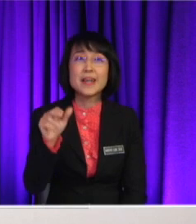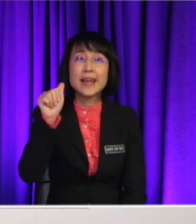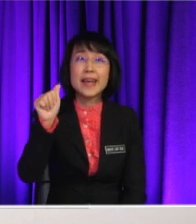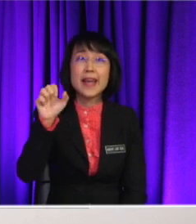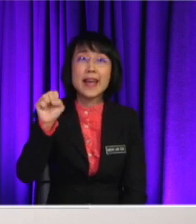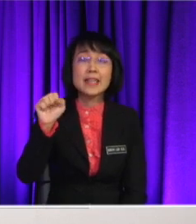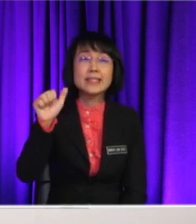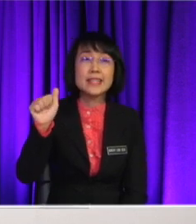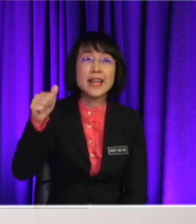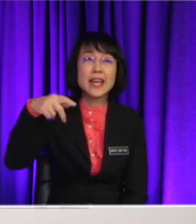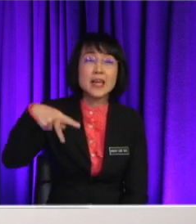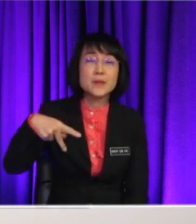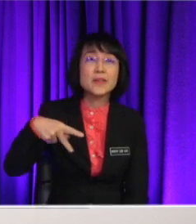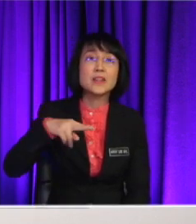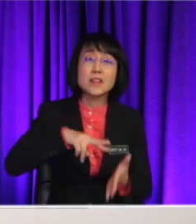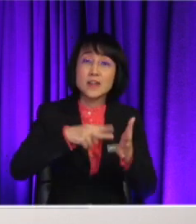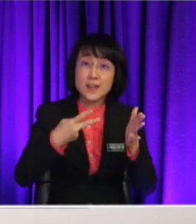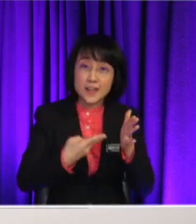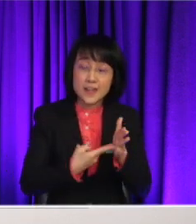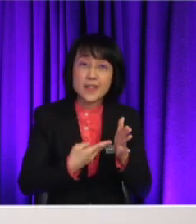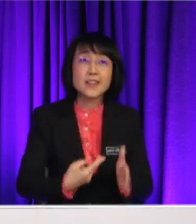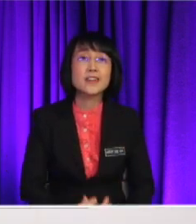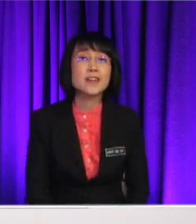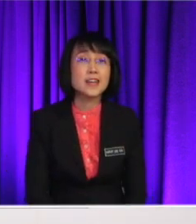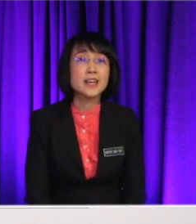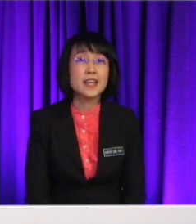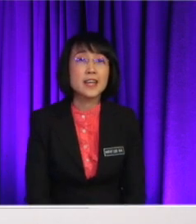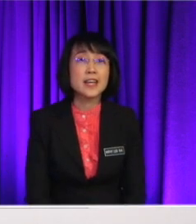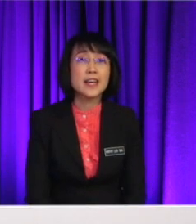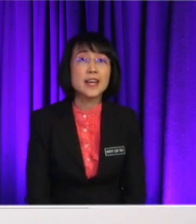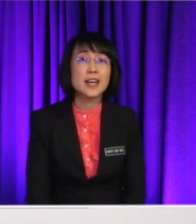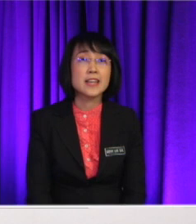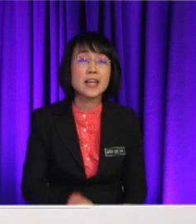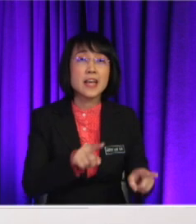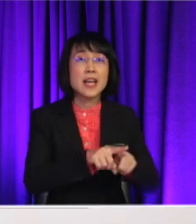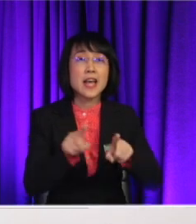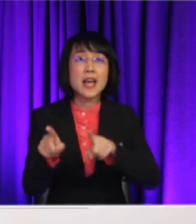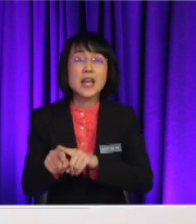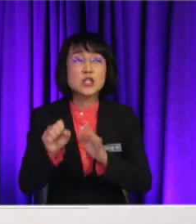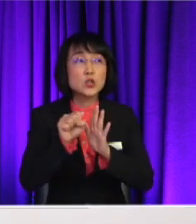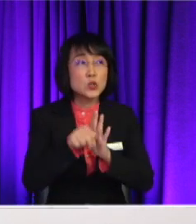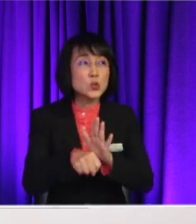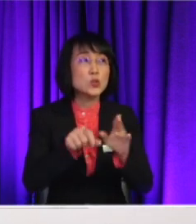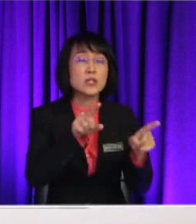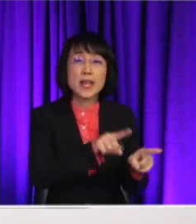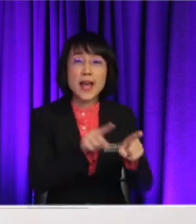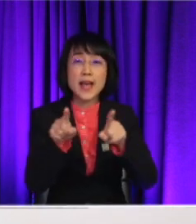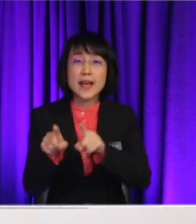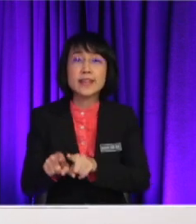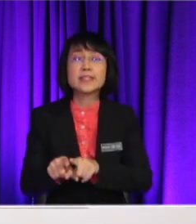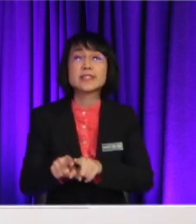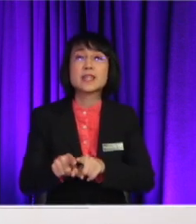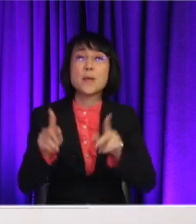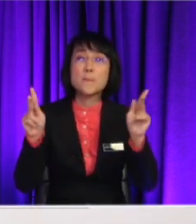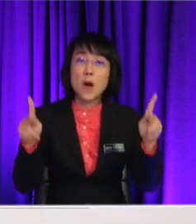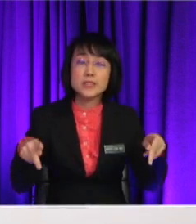would like to try? boys? Jianhong, okay, Jianhong, what is ASAP? As soon as possible Yeah, thank you, right